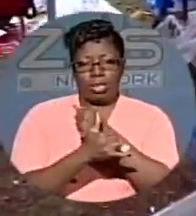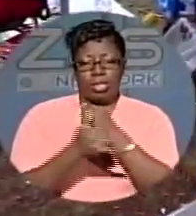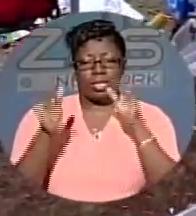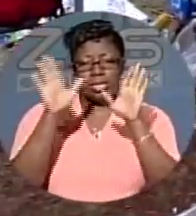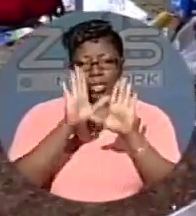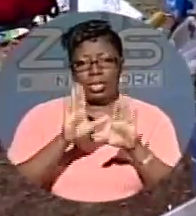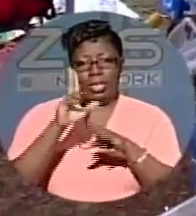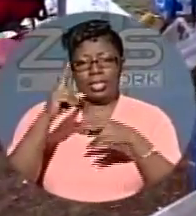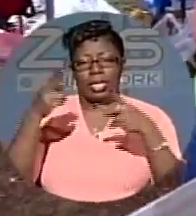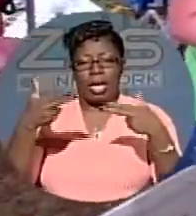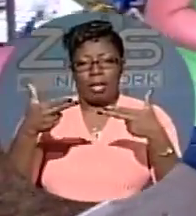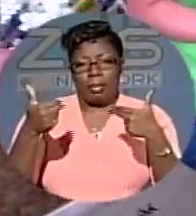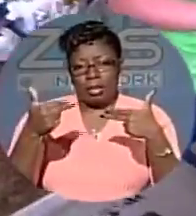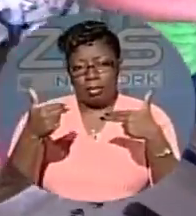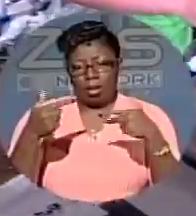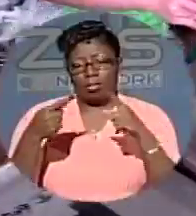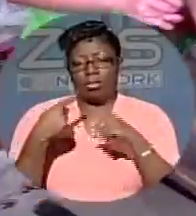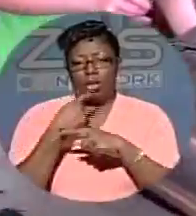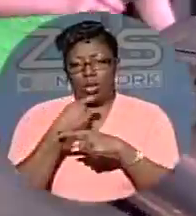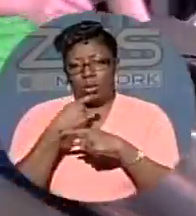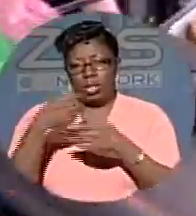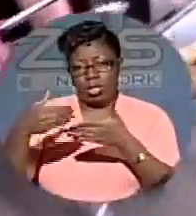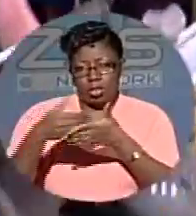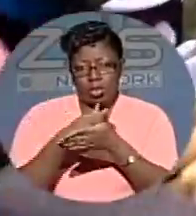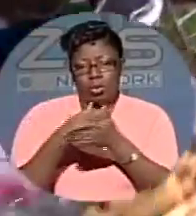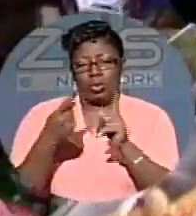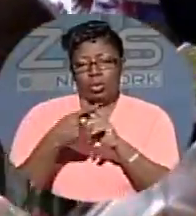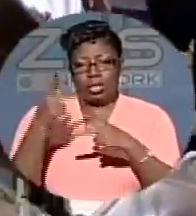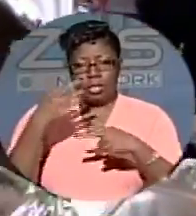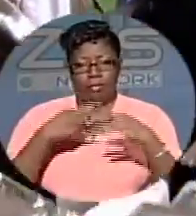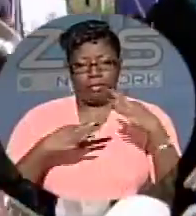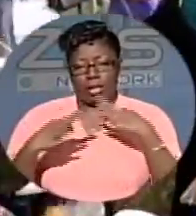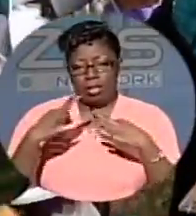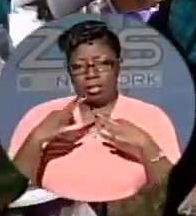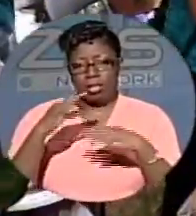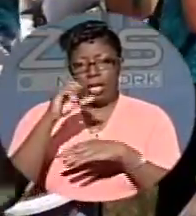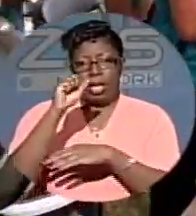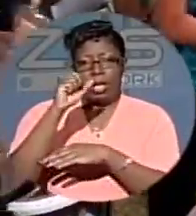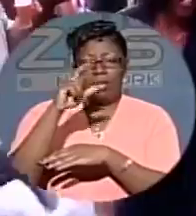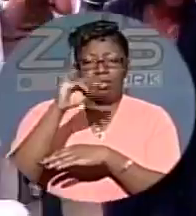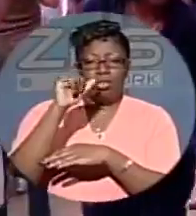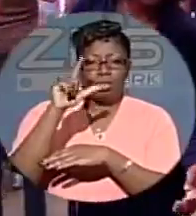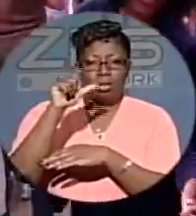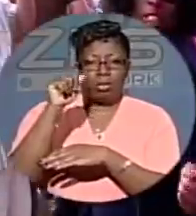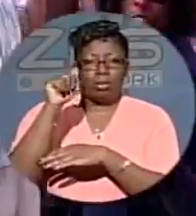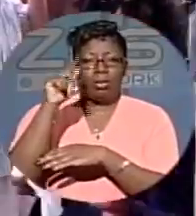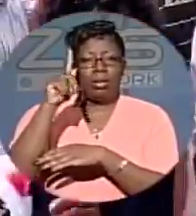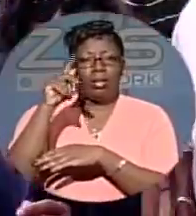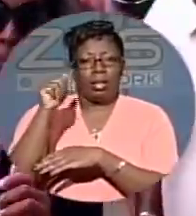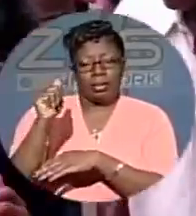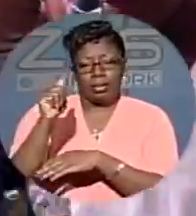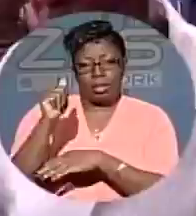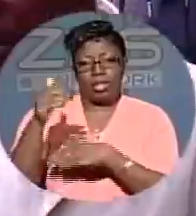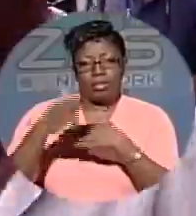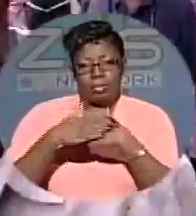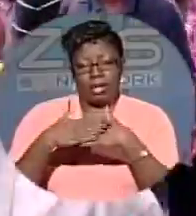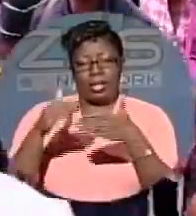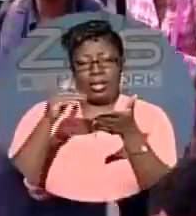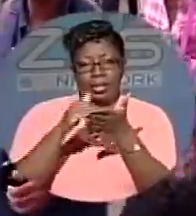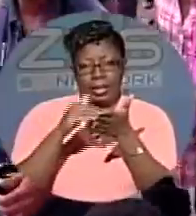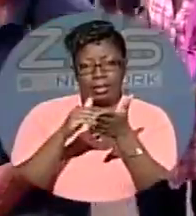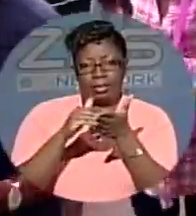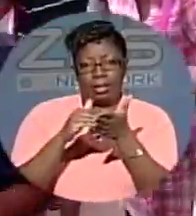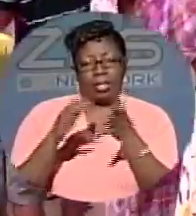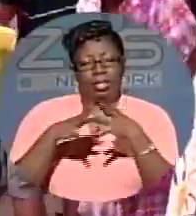Sunday is Panama, which is new to the fest, courtesy of Copa Airlines. And Sri Lanka is back this year. Of course, there has been lots of talk around the